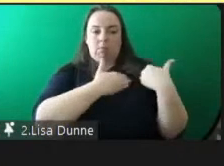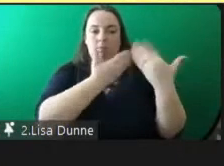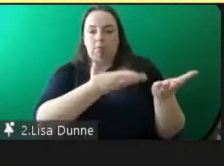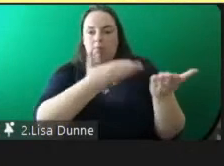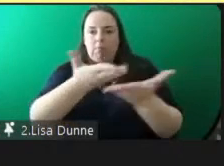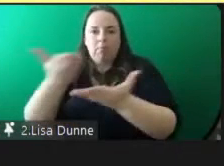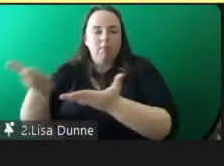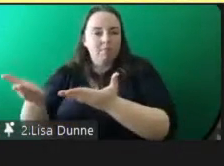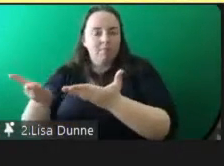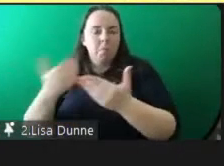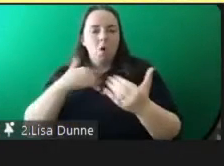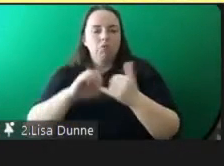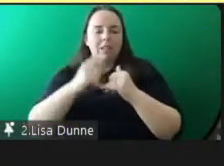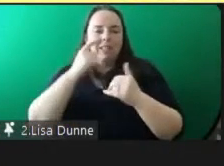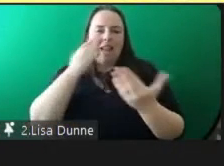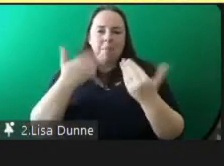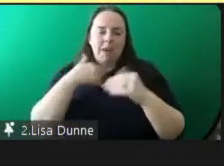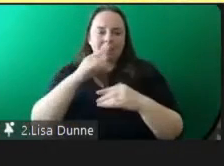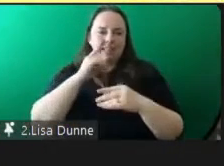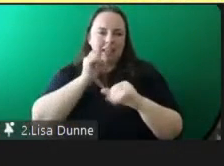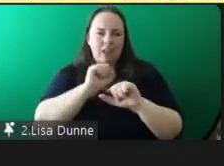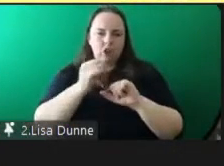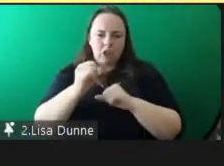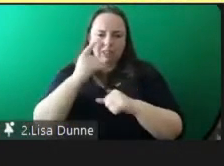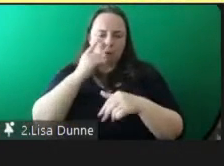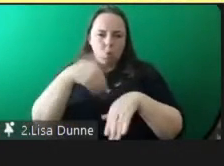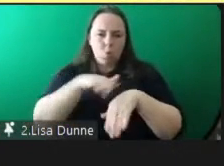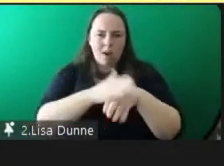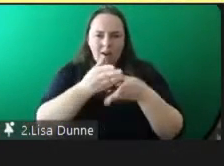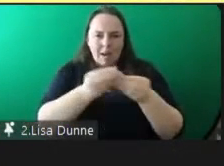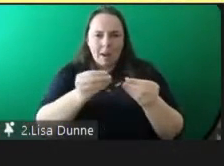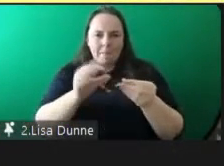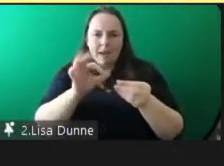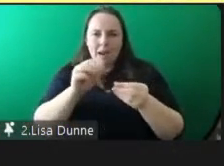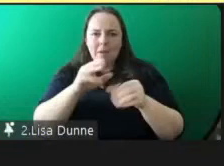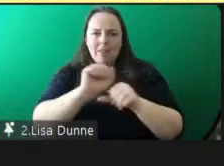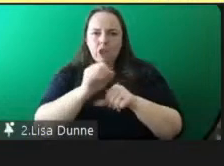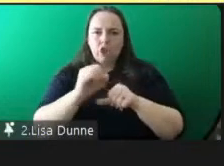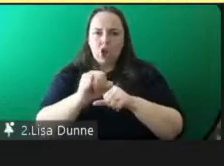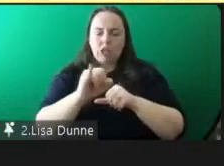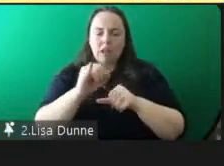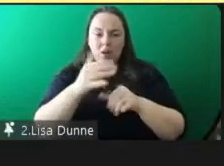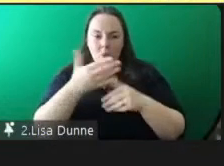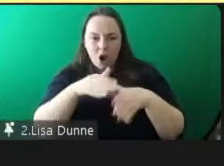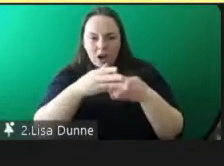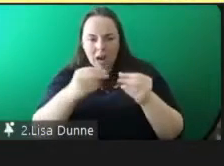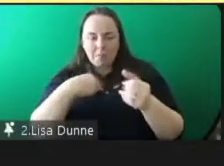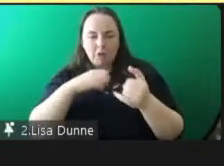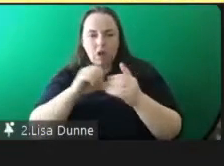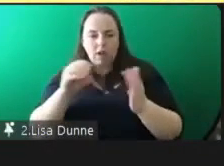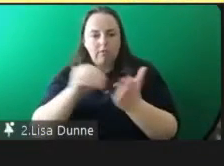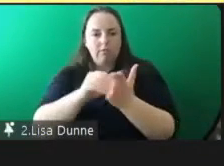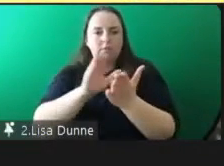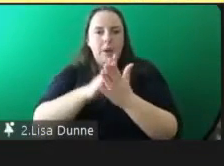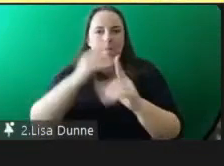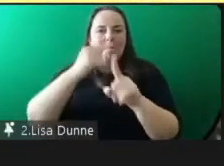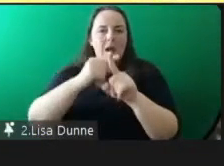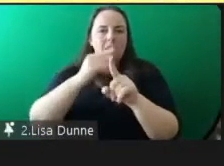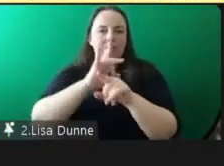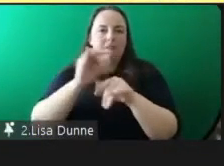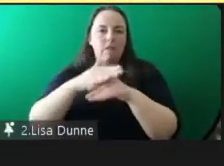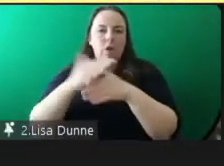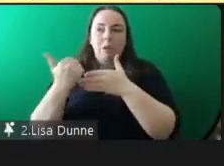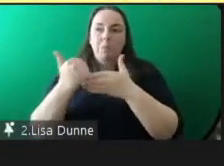map that journey identify the gaps and put something positive in place to support them and first and foremost